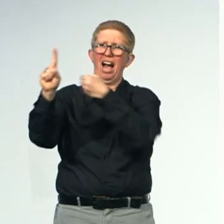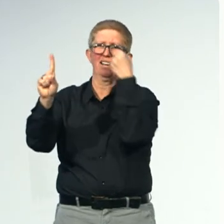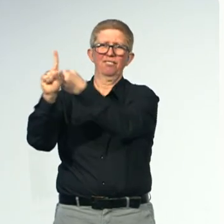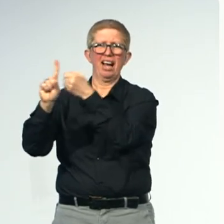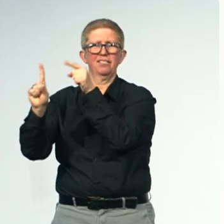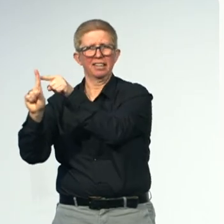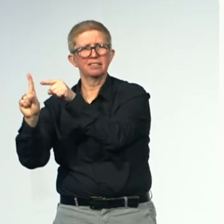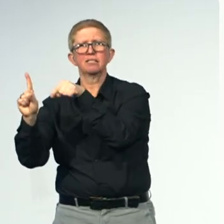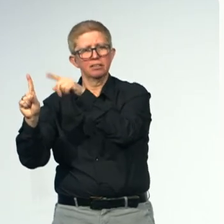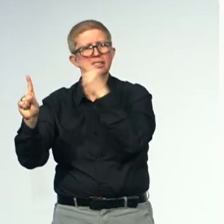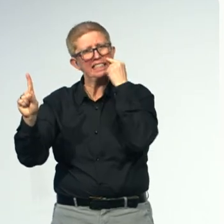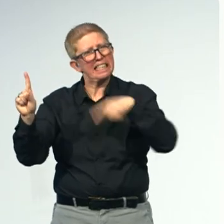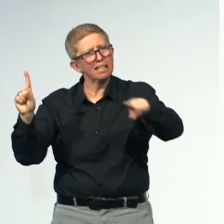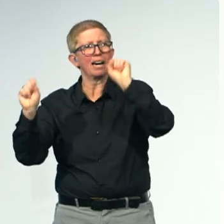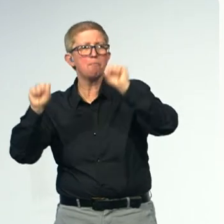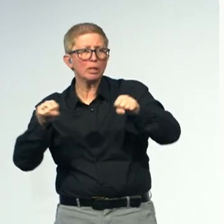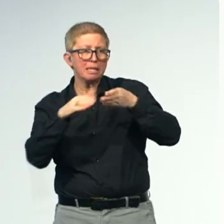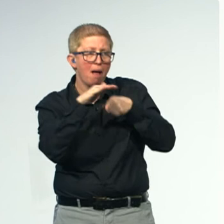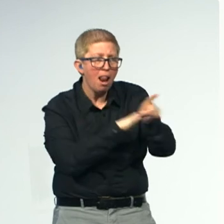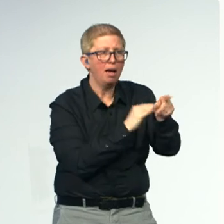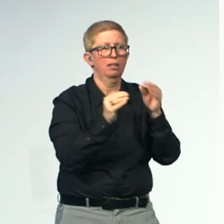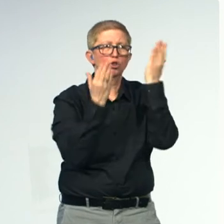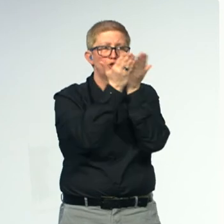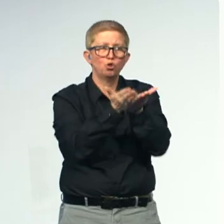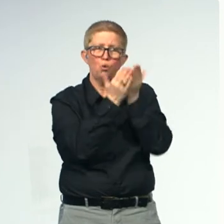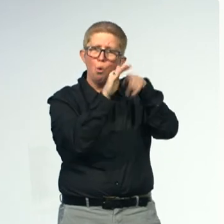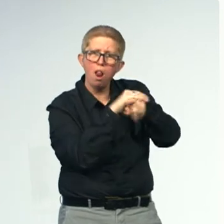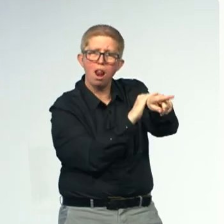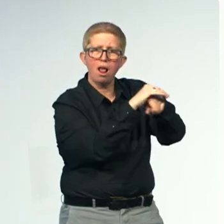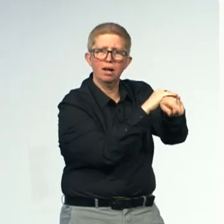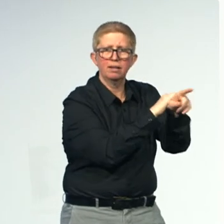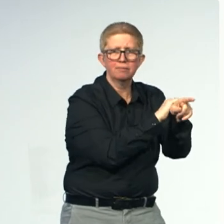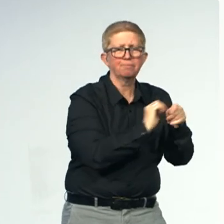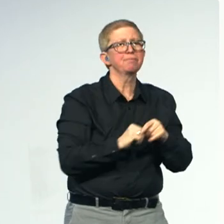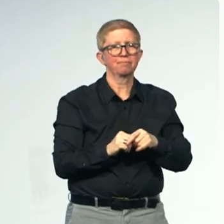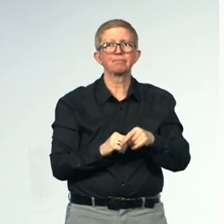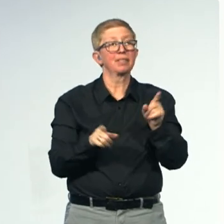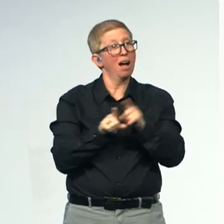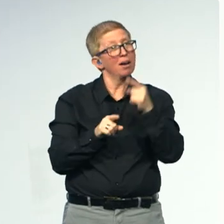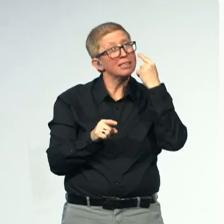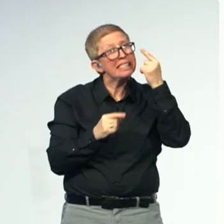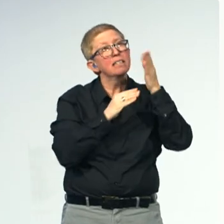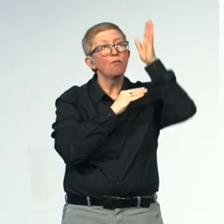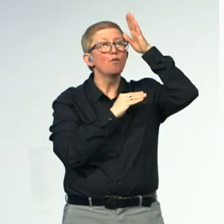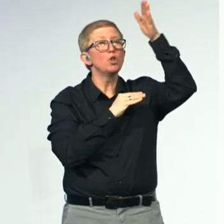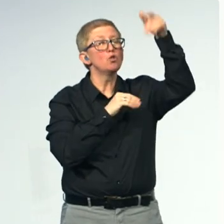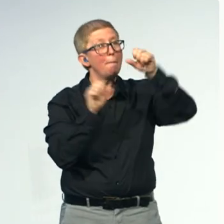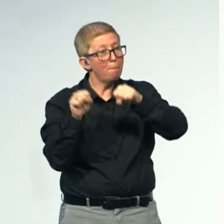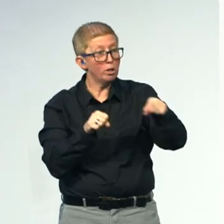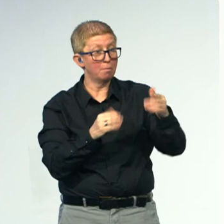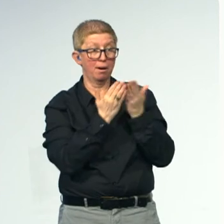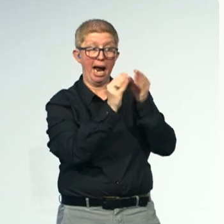our qualifications in our job in the future and we are not seen as an inspiration but as an equal. When